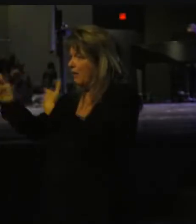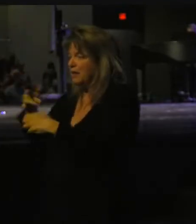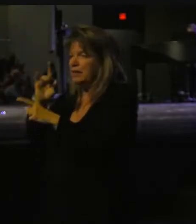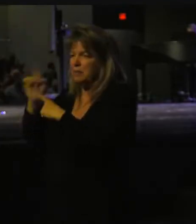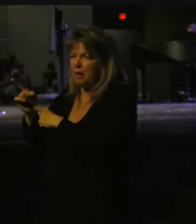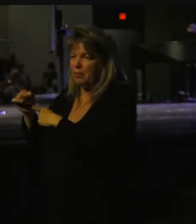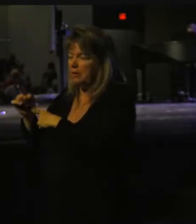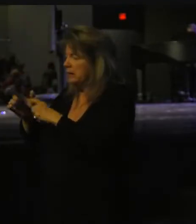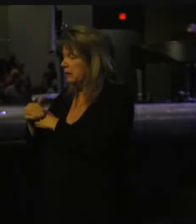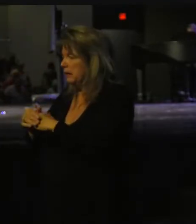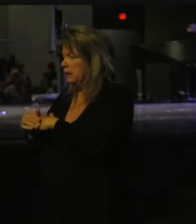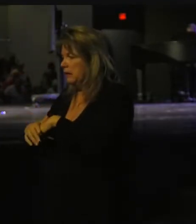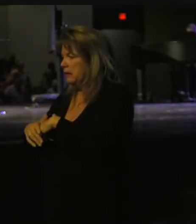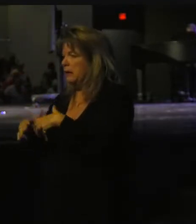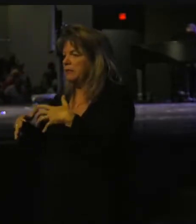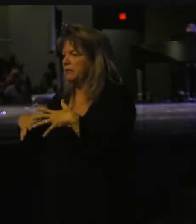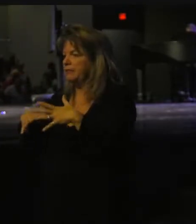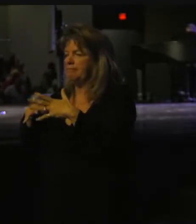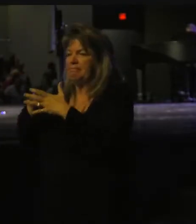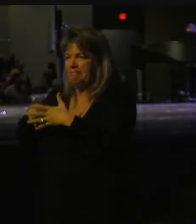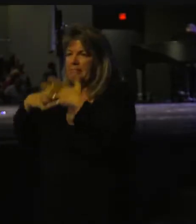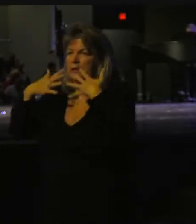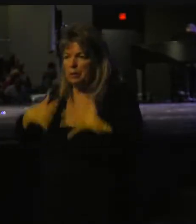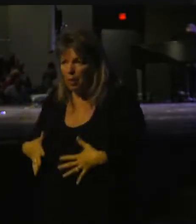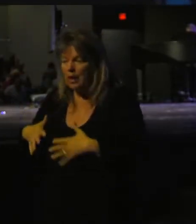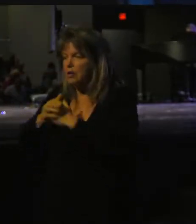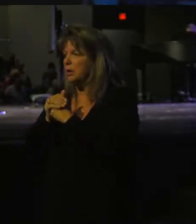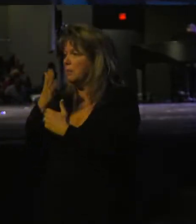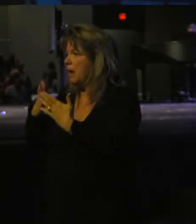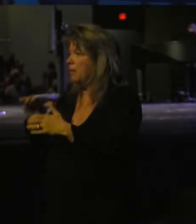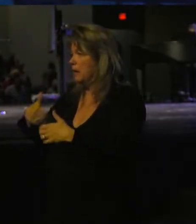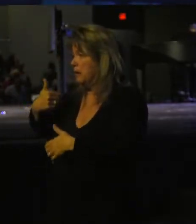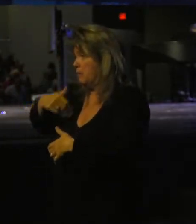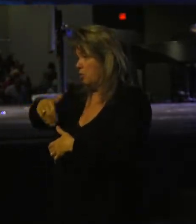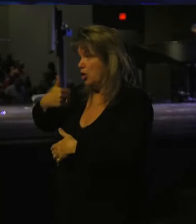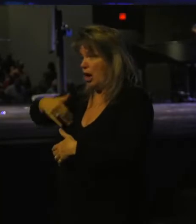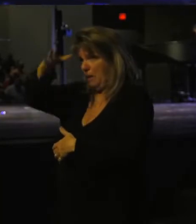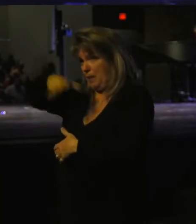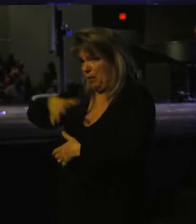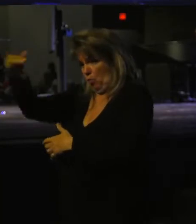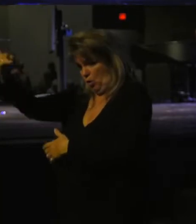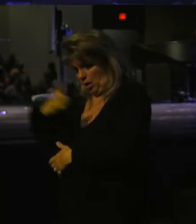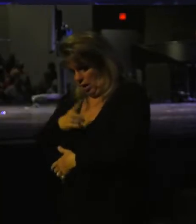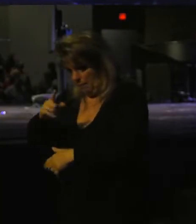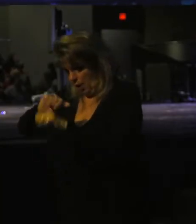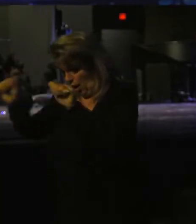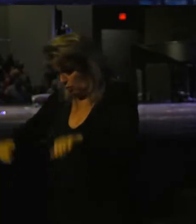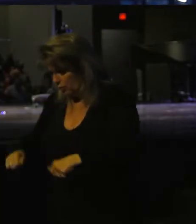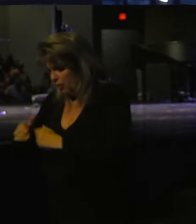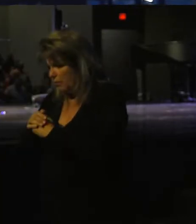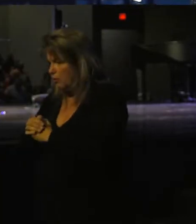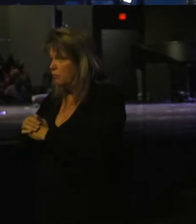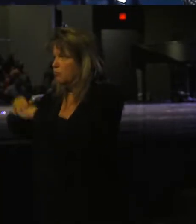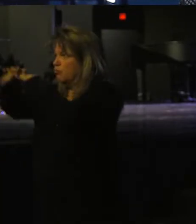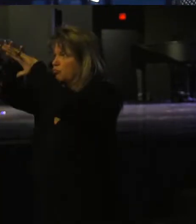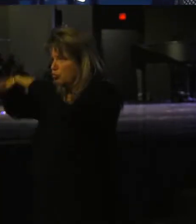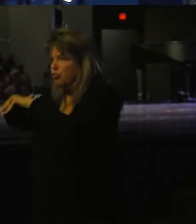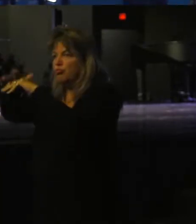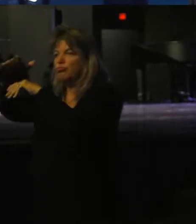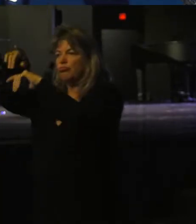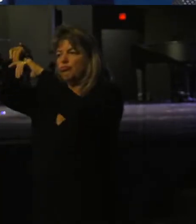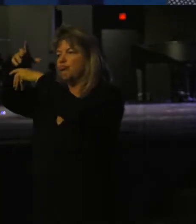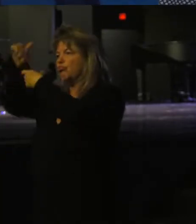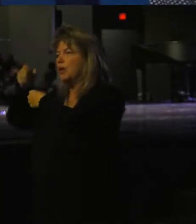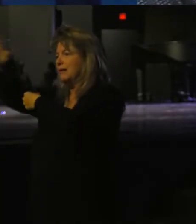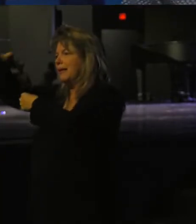these moments of insecurities and depression. Maybe there's some young men in the room that want to come to the altar and they're going to completely trust in their Savior,